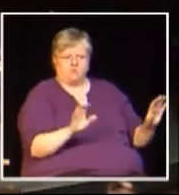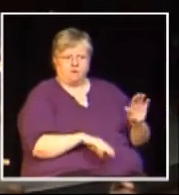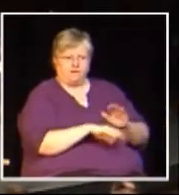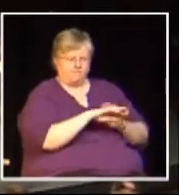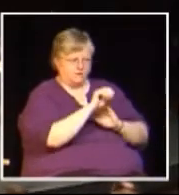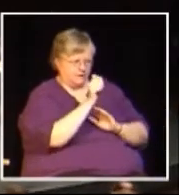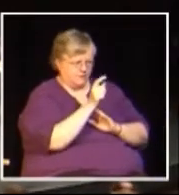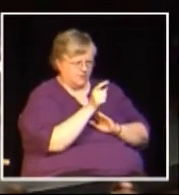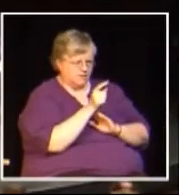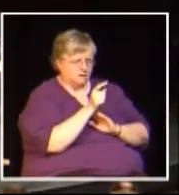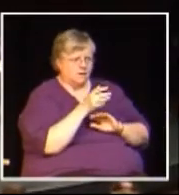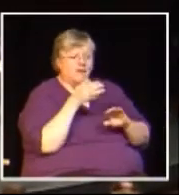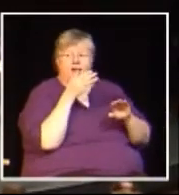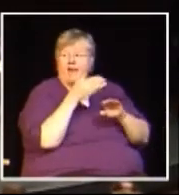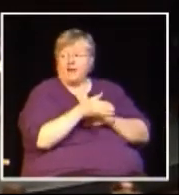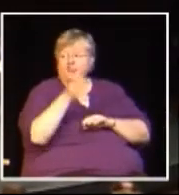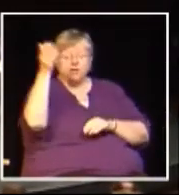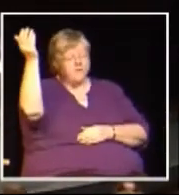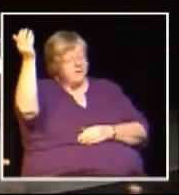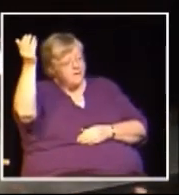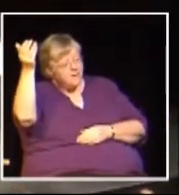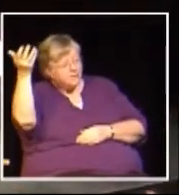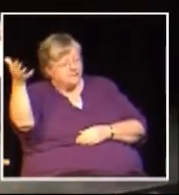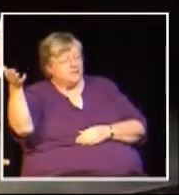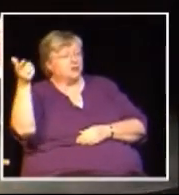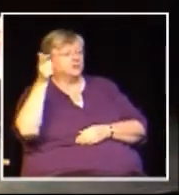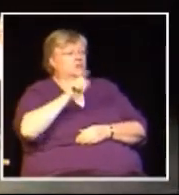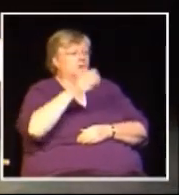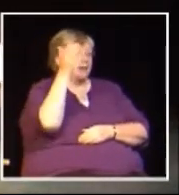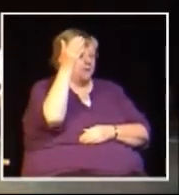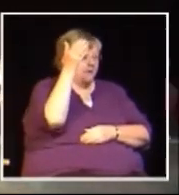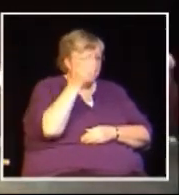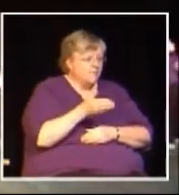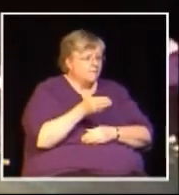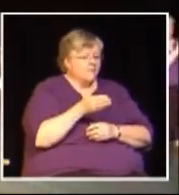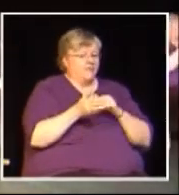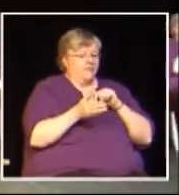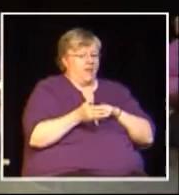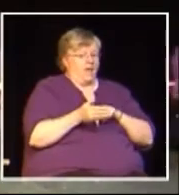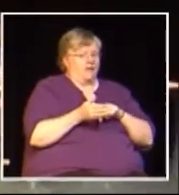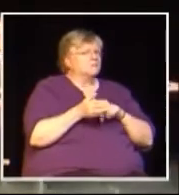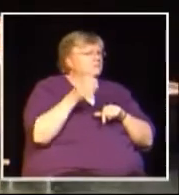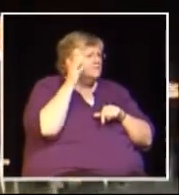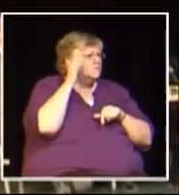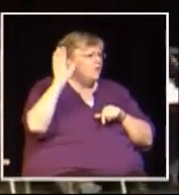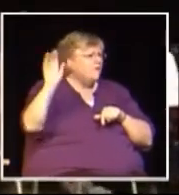And they will be operating off to the side of the stage as the evening progresses. And thank you for coming to do that.